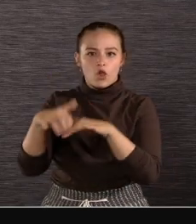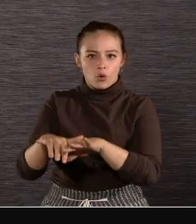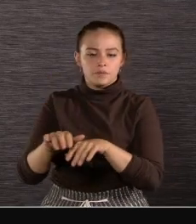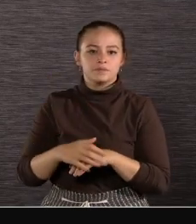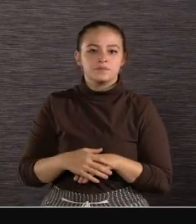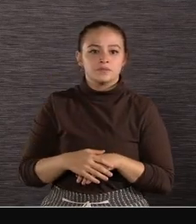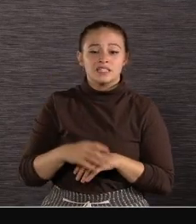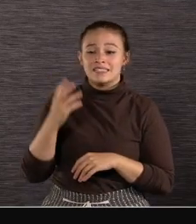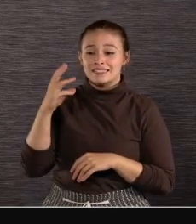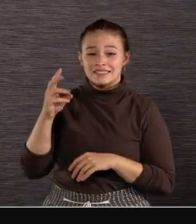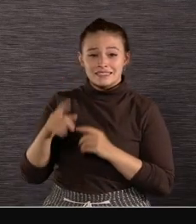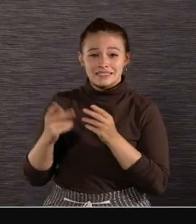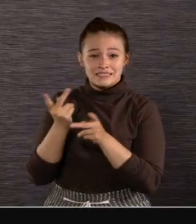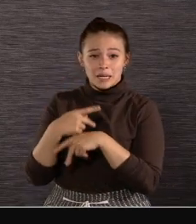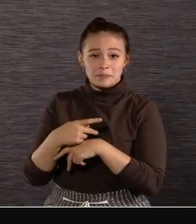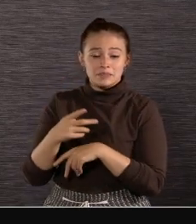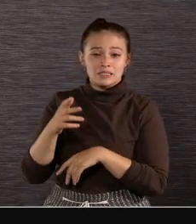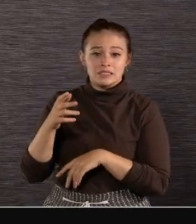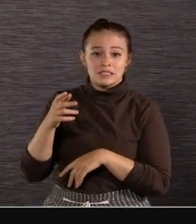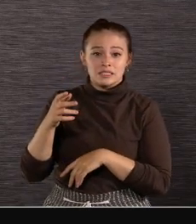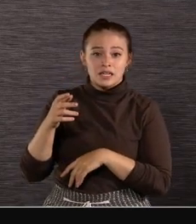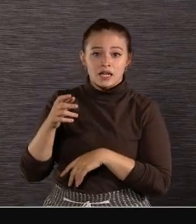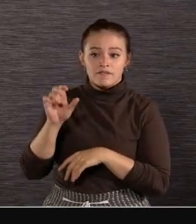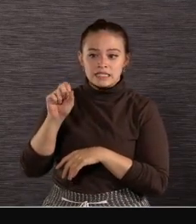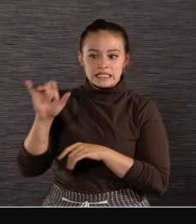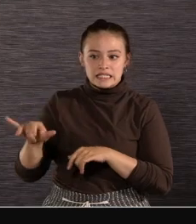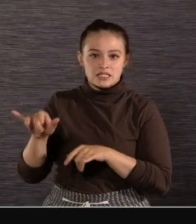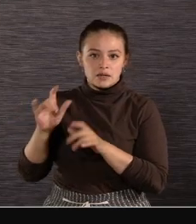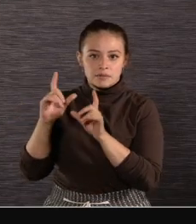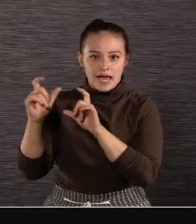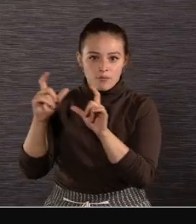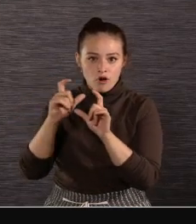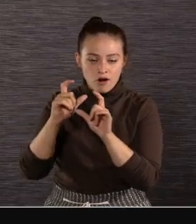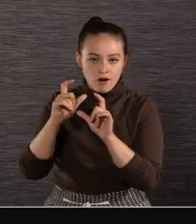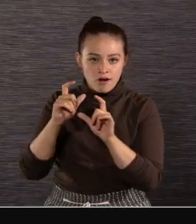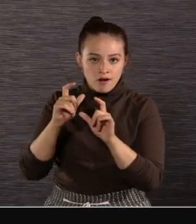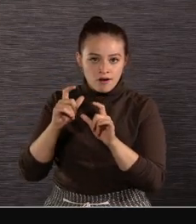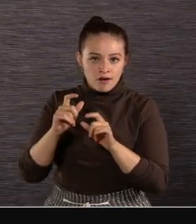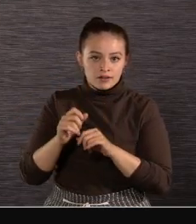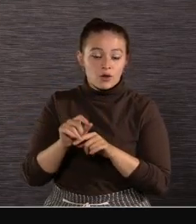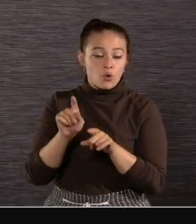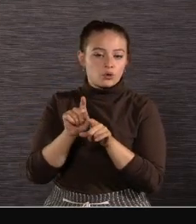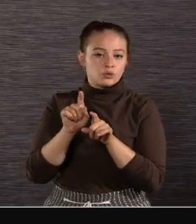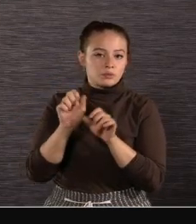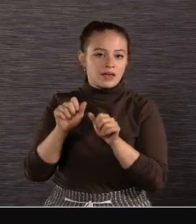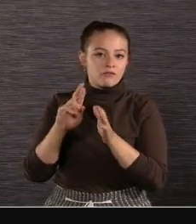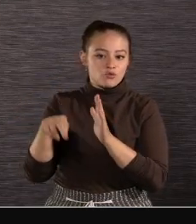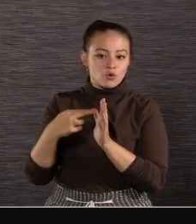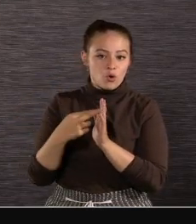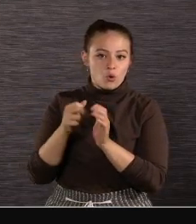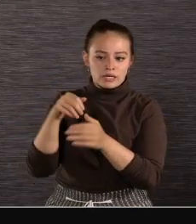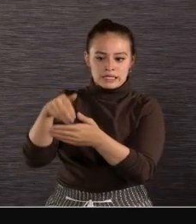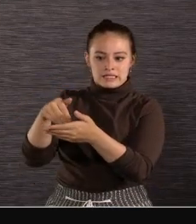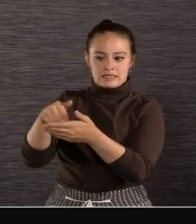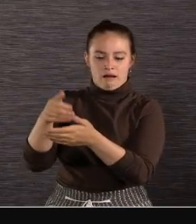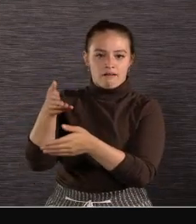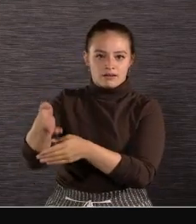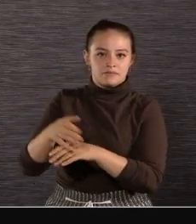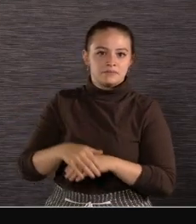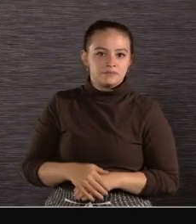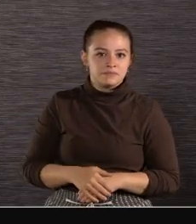16x ultra-high frame rate system camera And innovations like recording Directly in the camera control unit